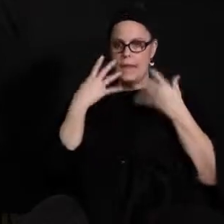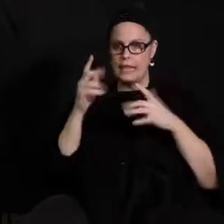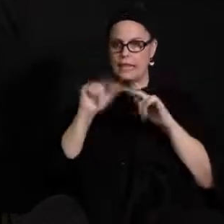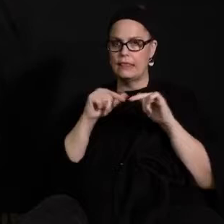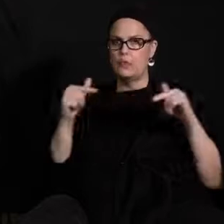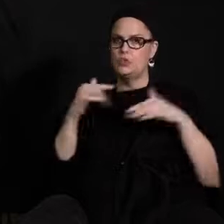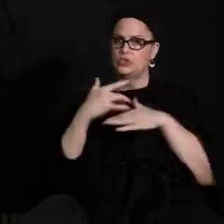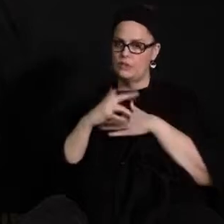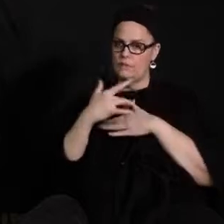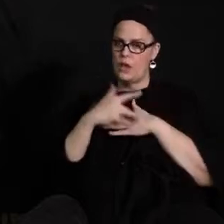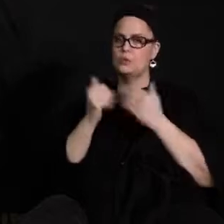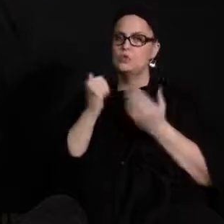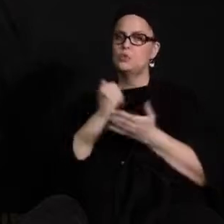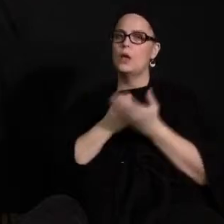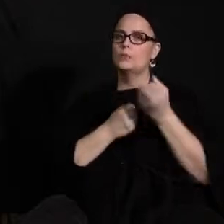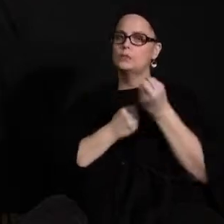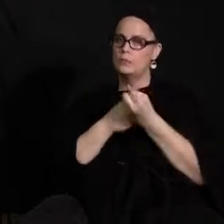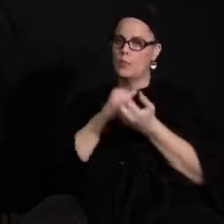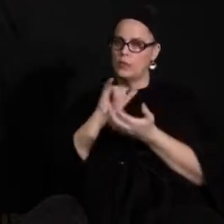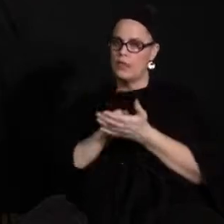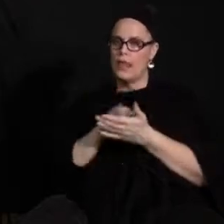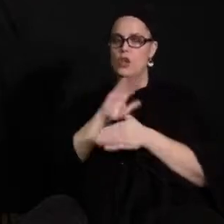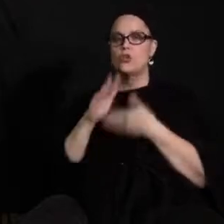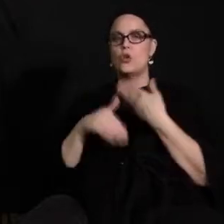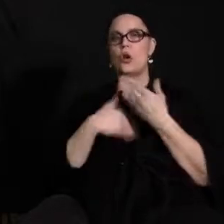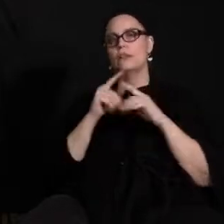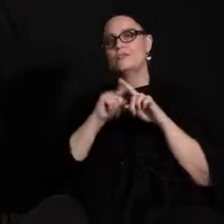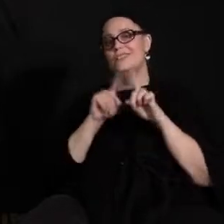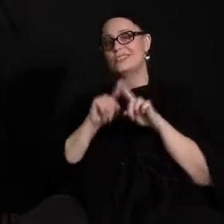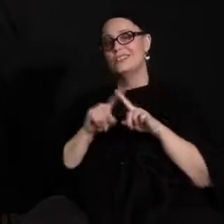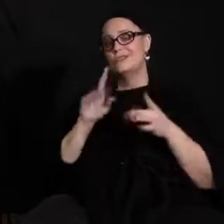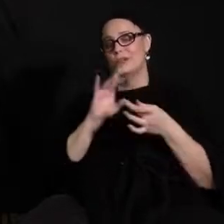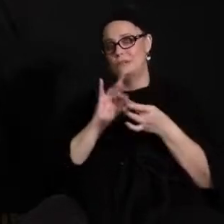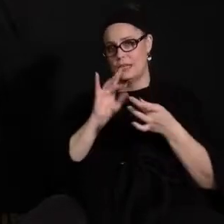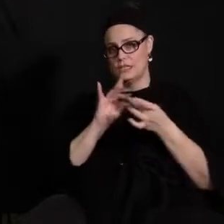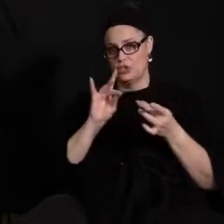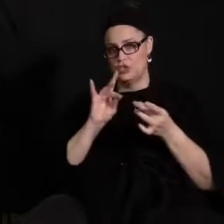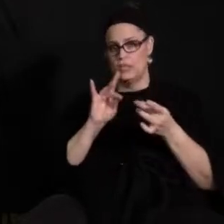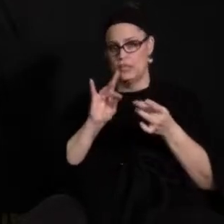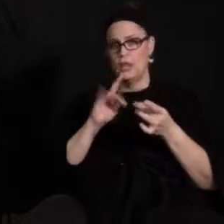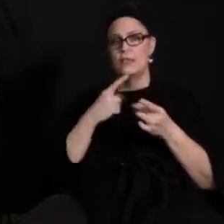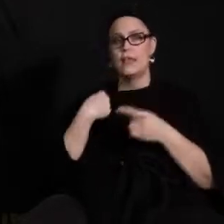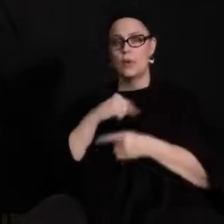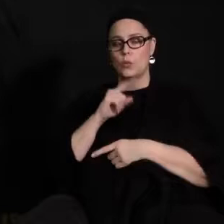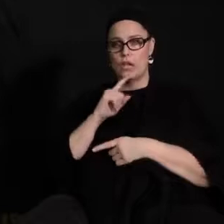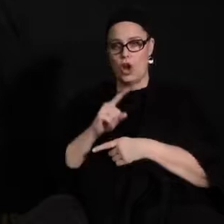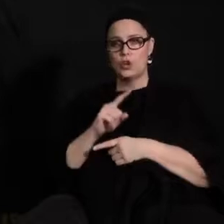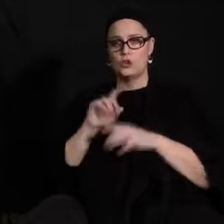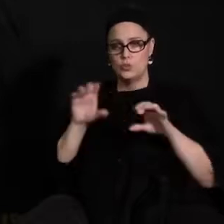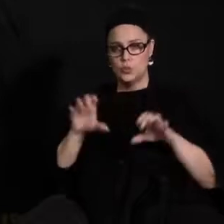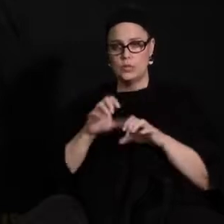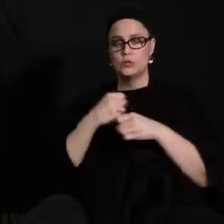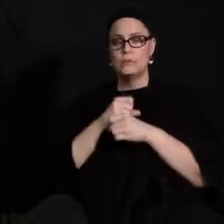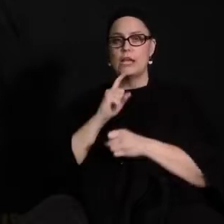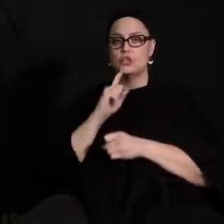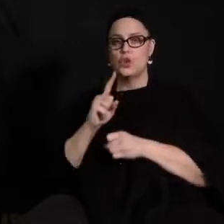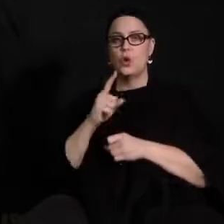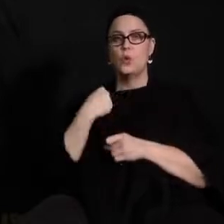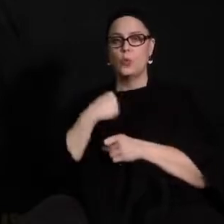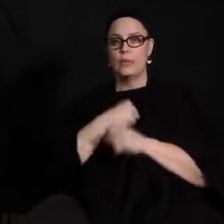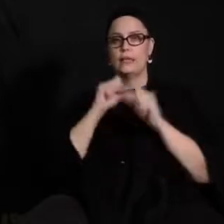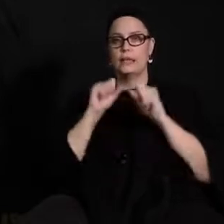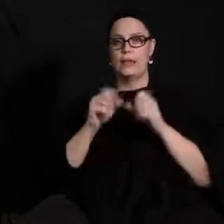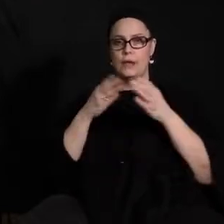also as early mentioned talk about all of the different uh messaging that we are doing we are trying uh to ensure that we are being very